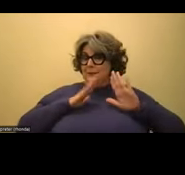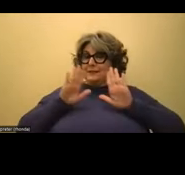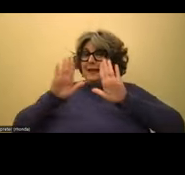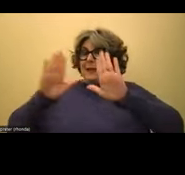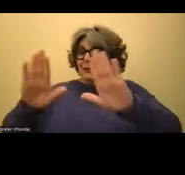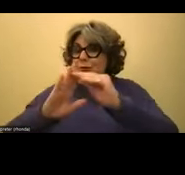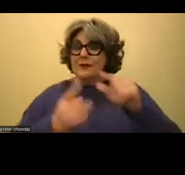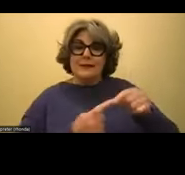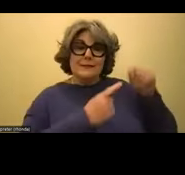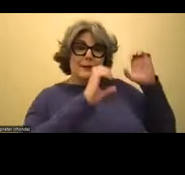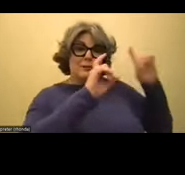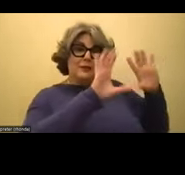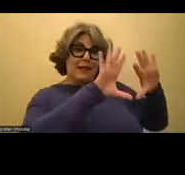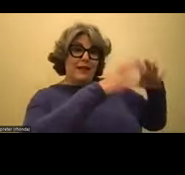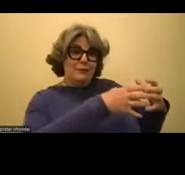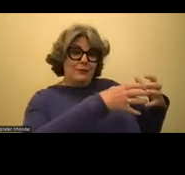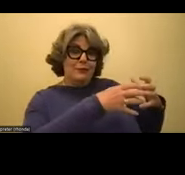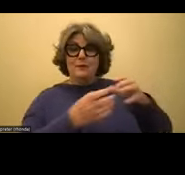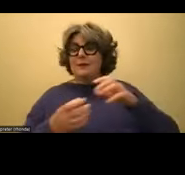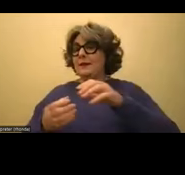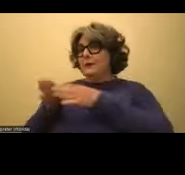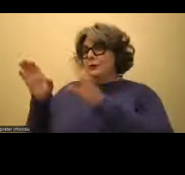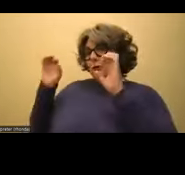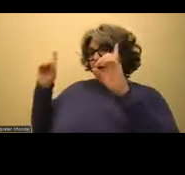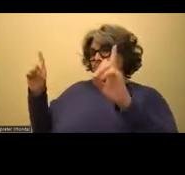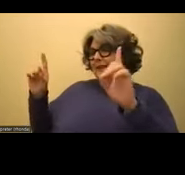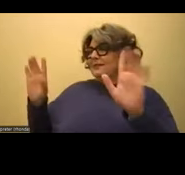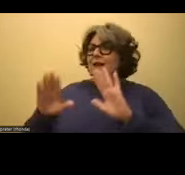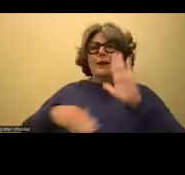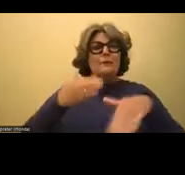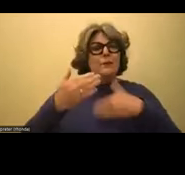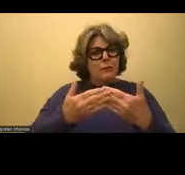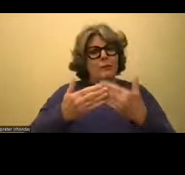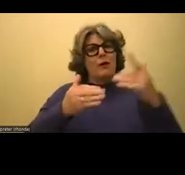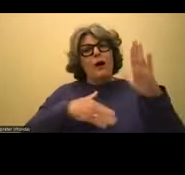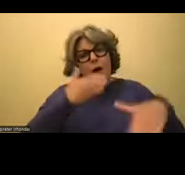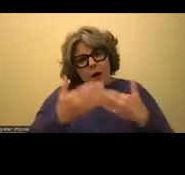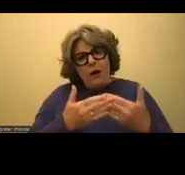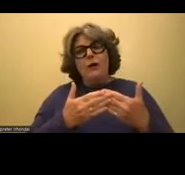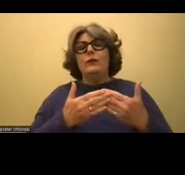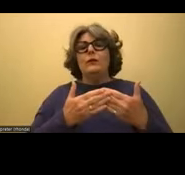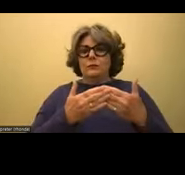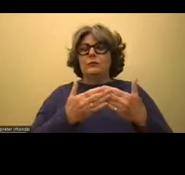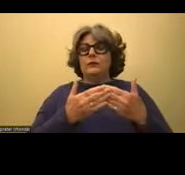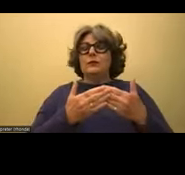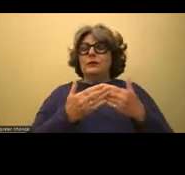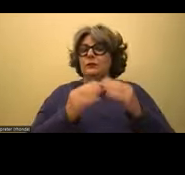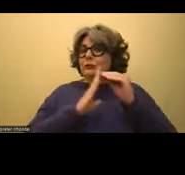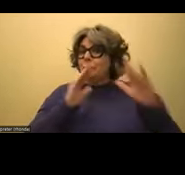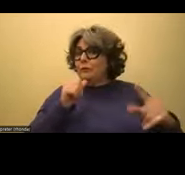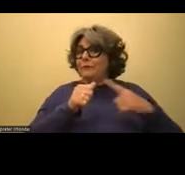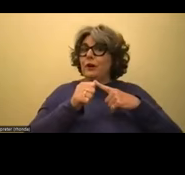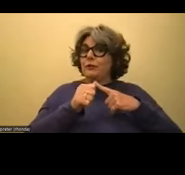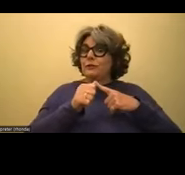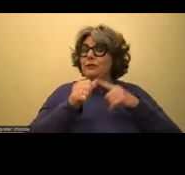special ed students and the general ed students. All students first are part of general education. And so we have to remember that